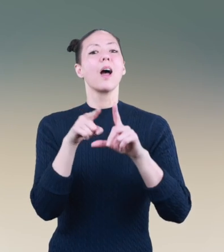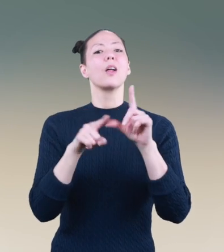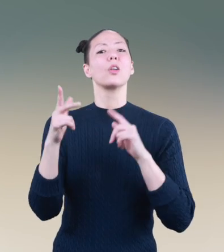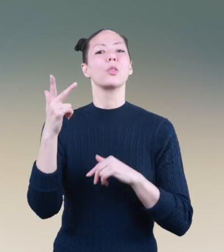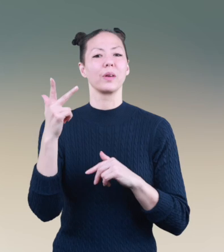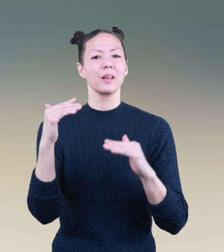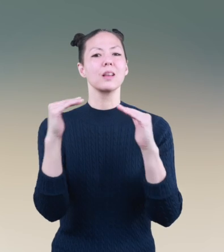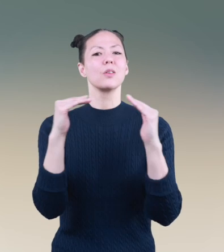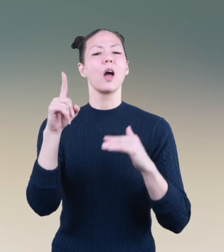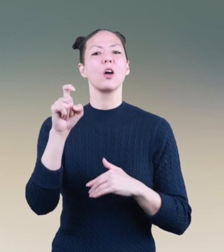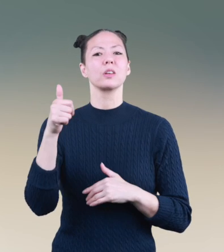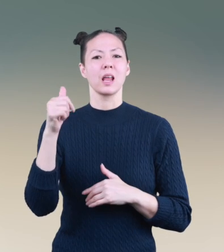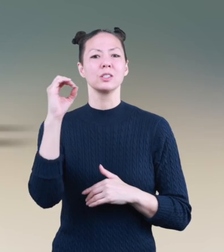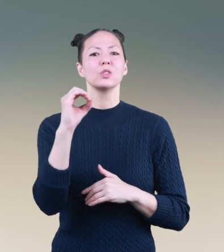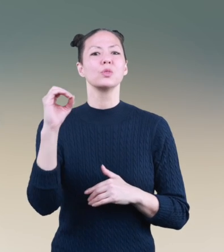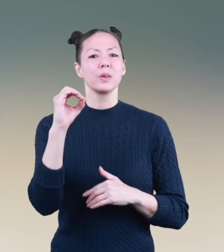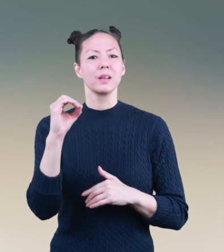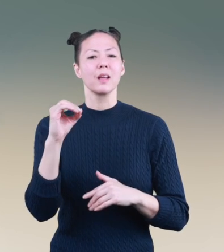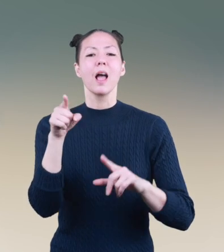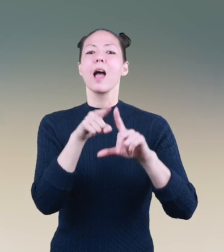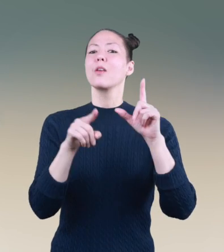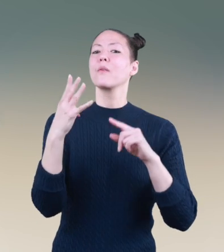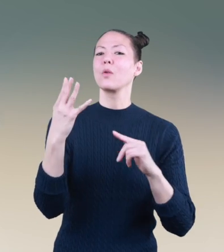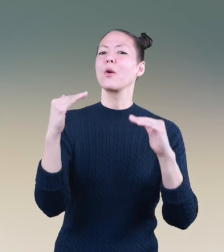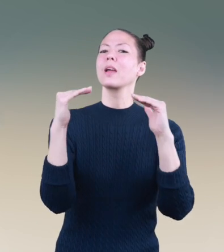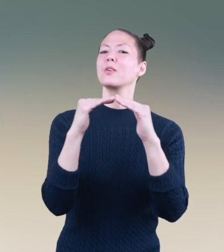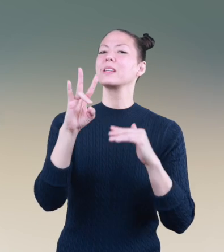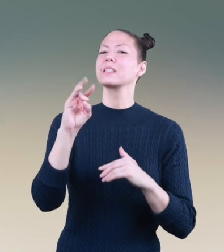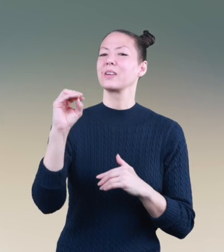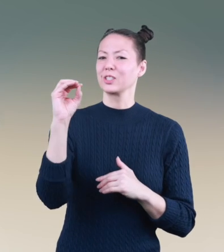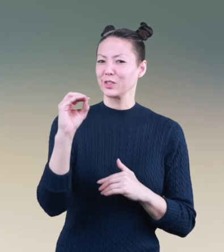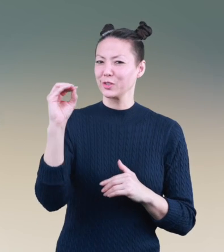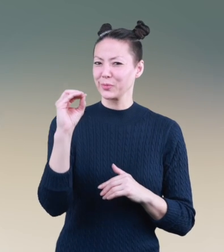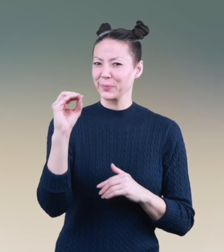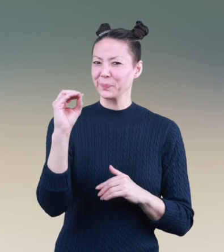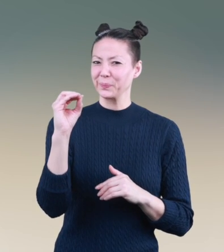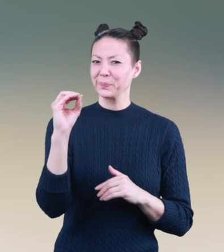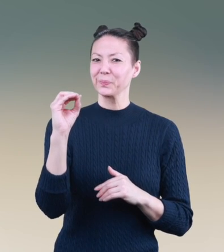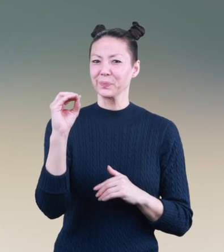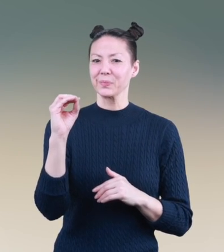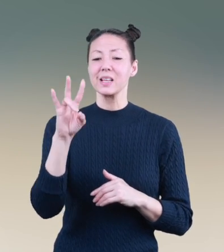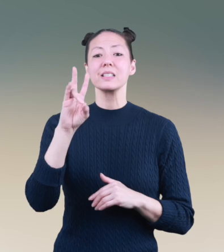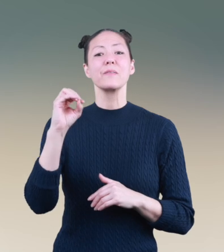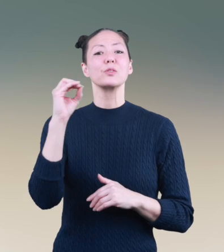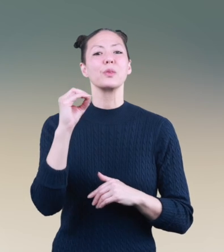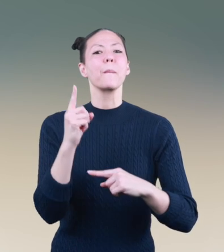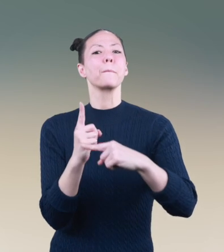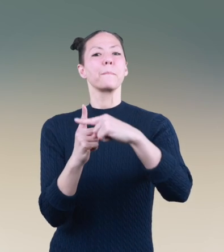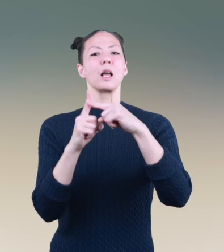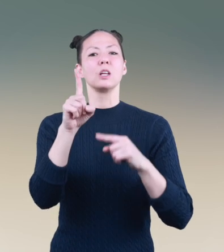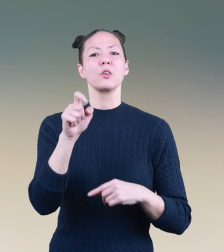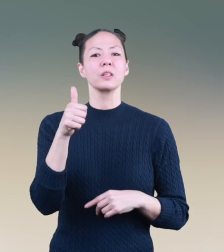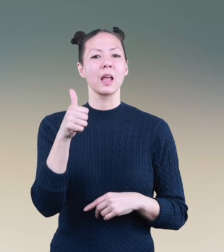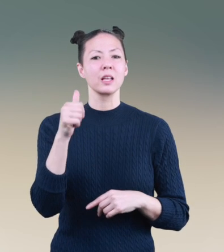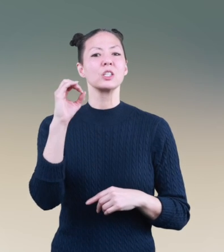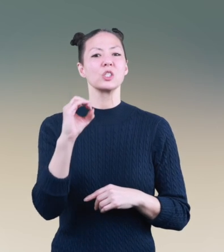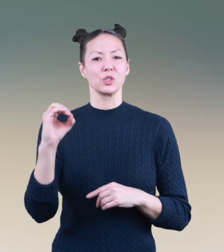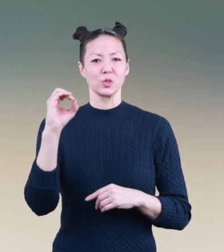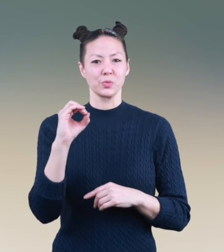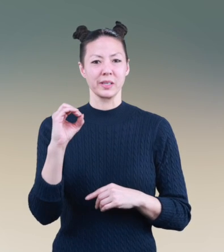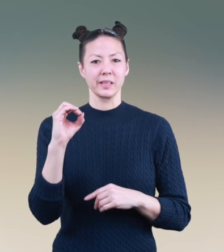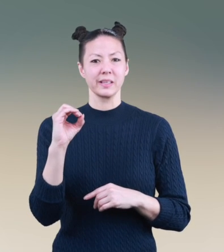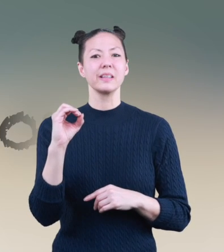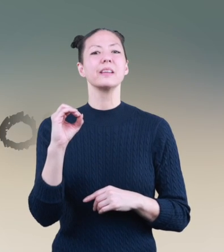equals 110 degrees, and angle 4 equals 70 degrees. 70 degrees plus 110